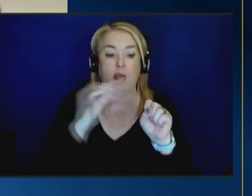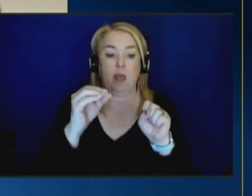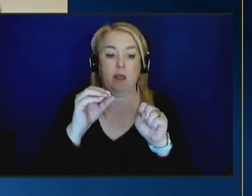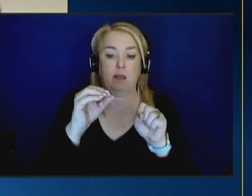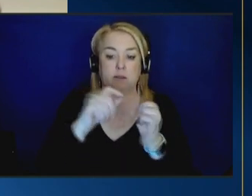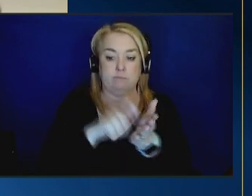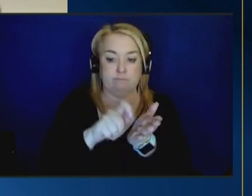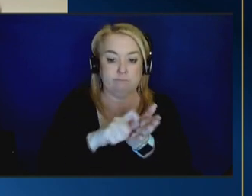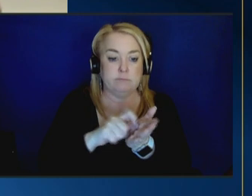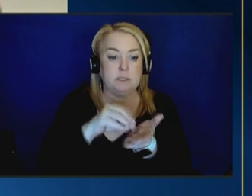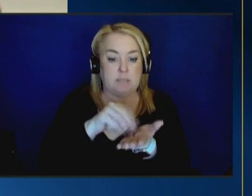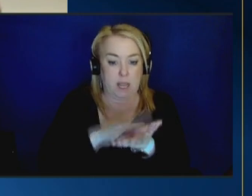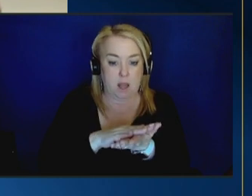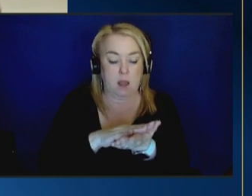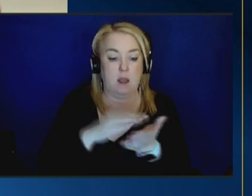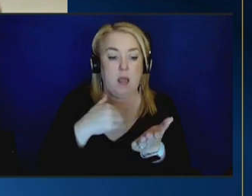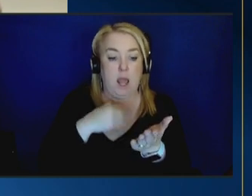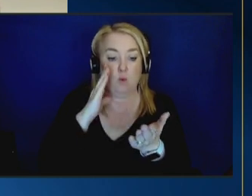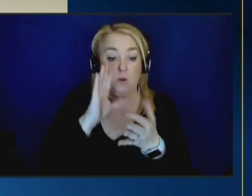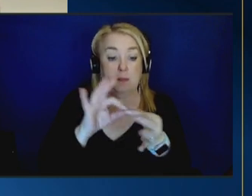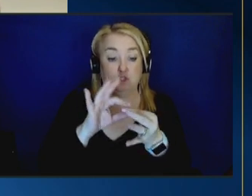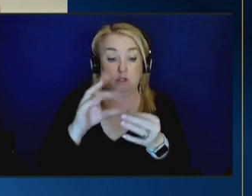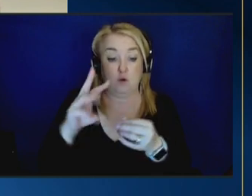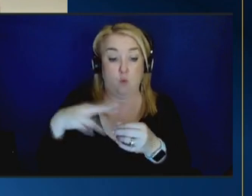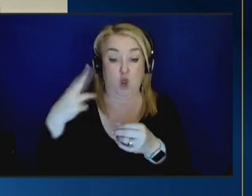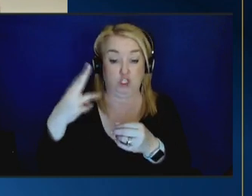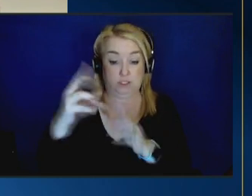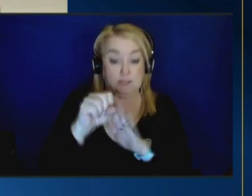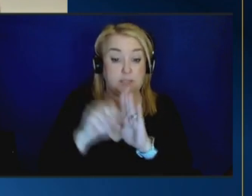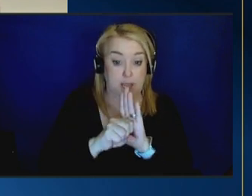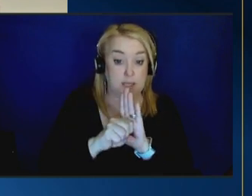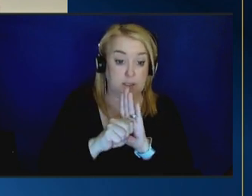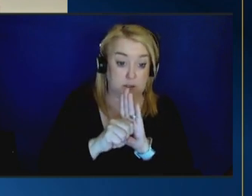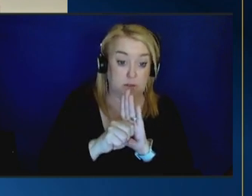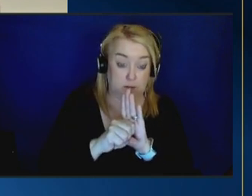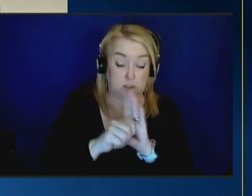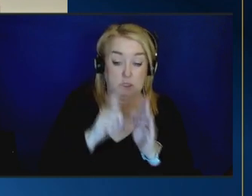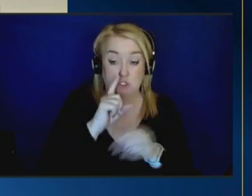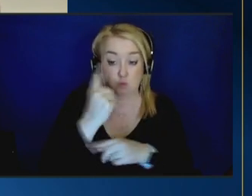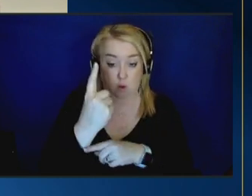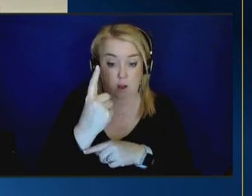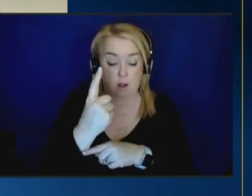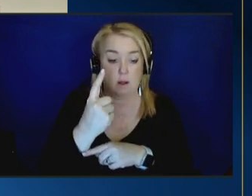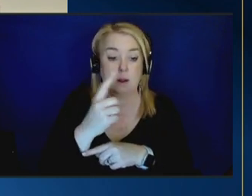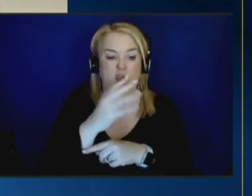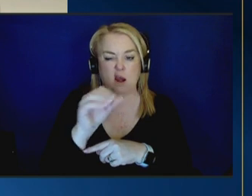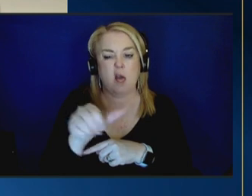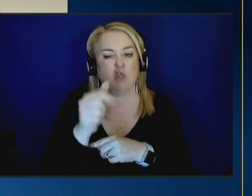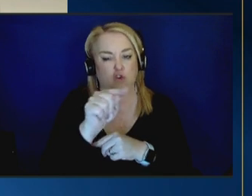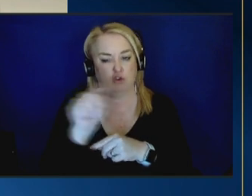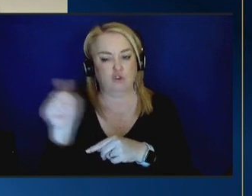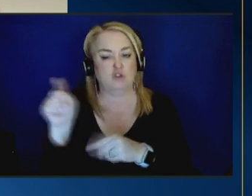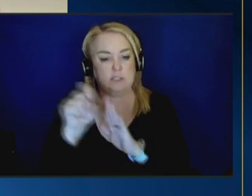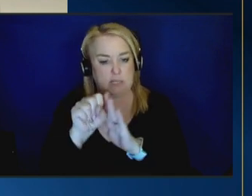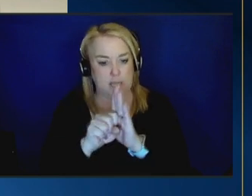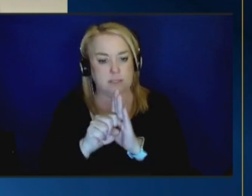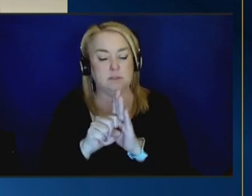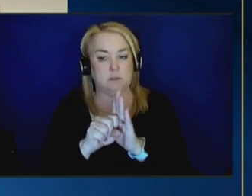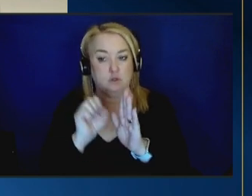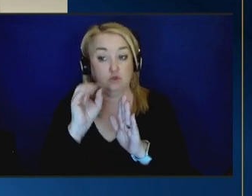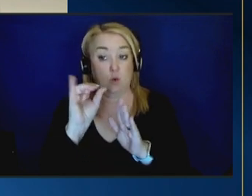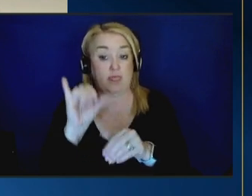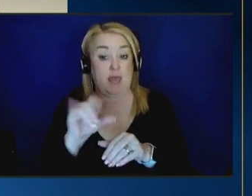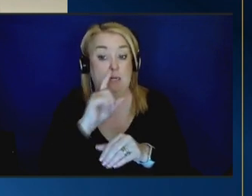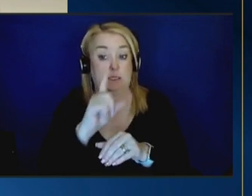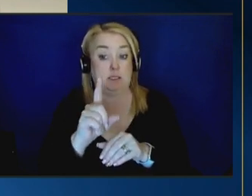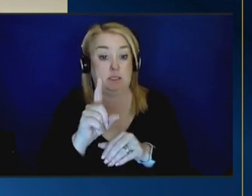happening i would mention washington state as one state that comes to mind here but there are other states that are doing this as well so these collaborations are really